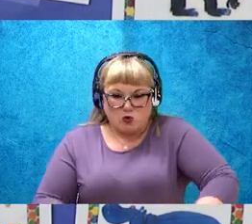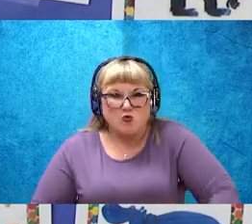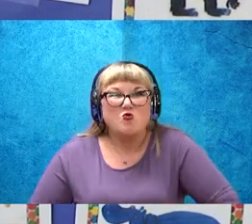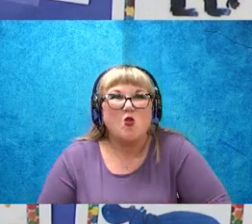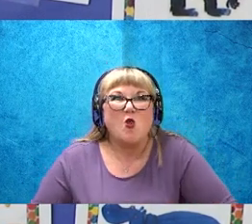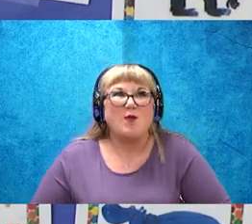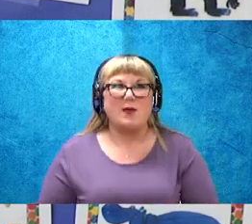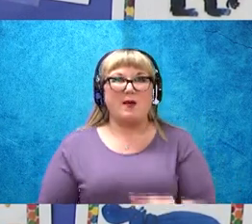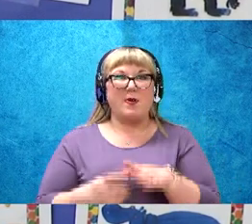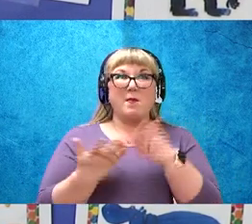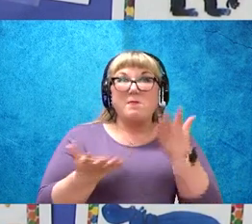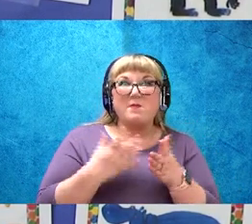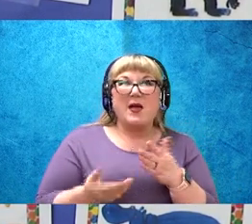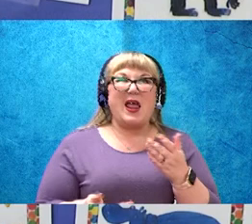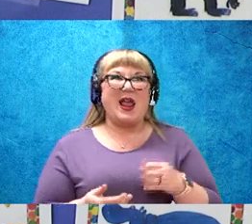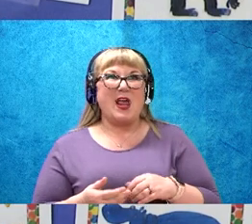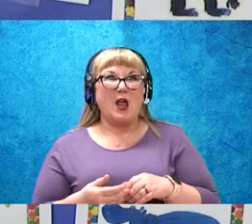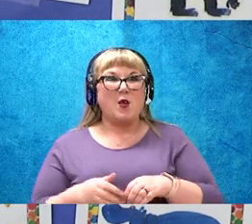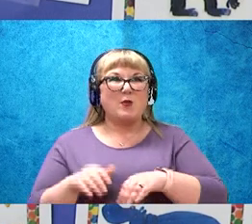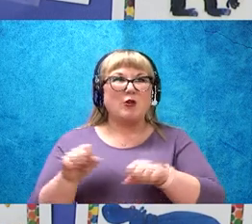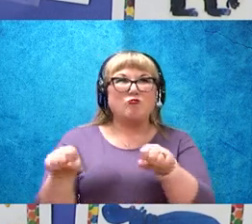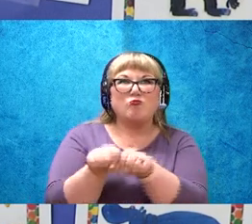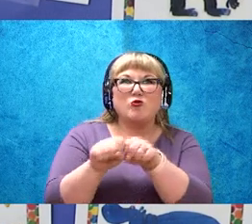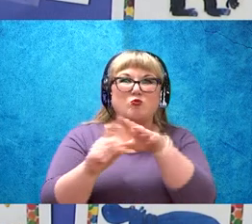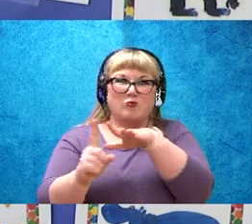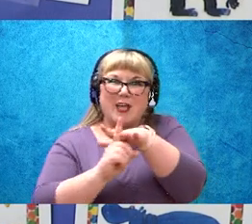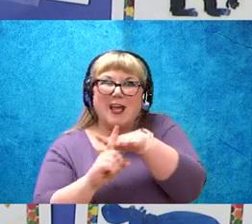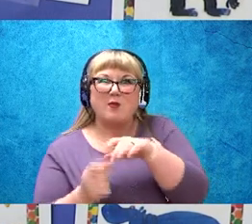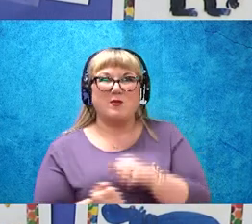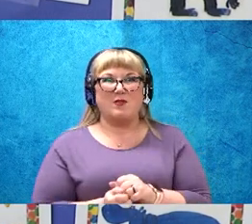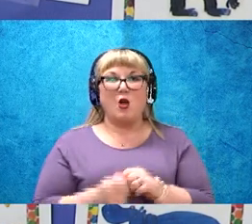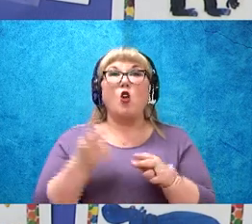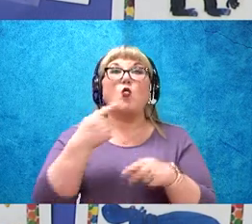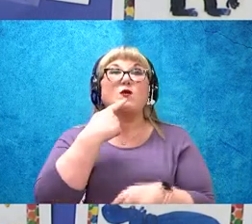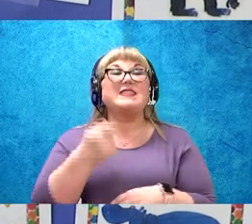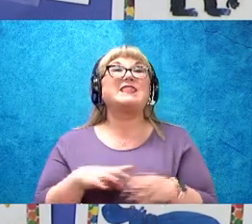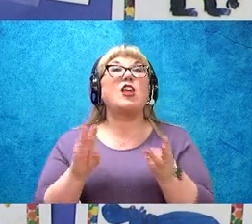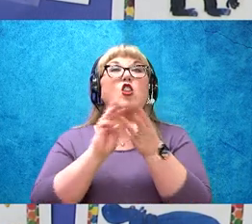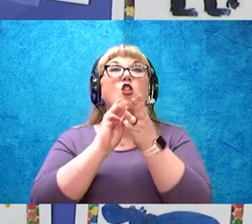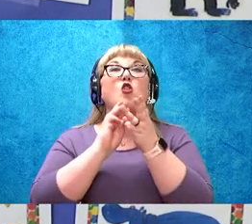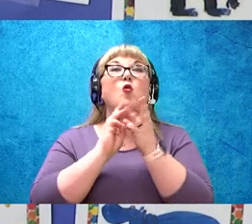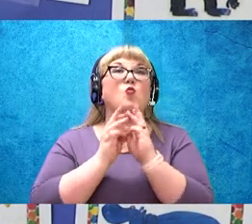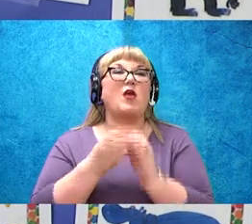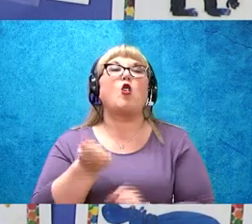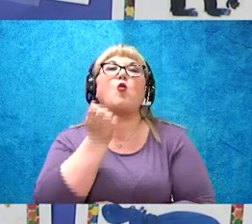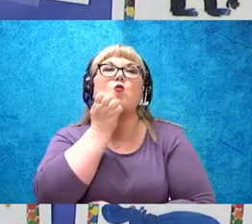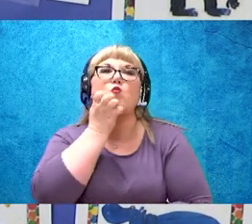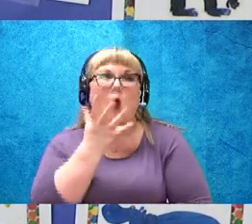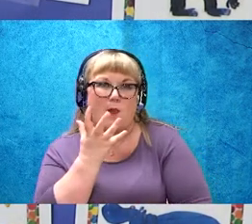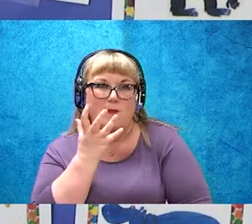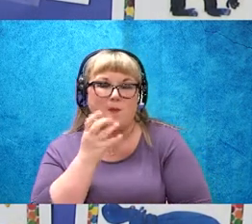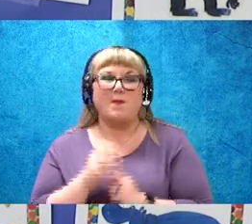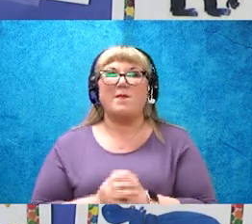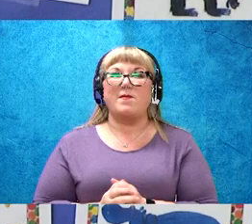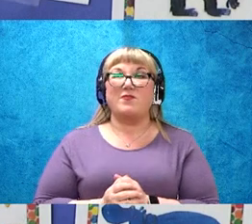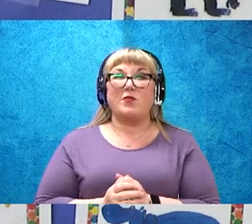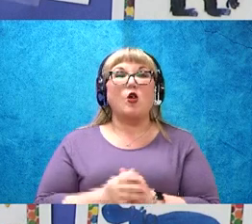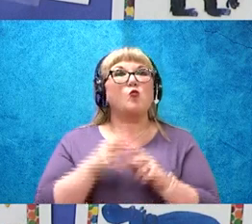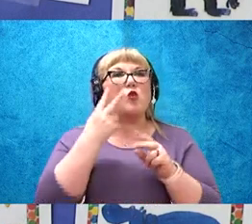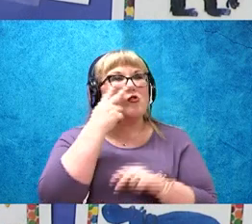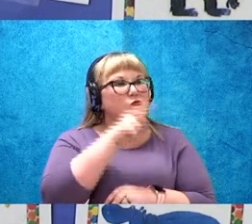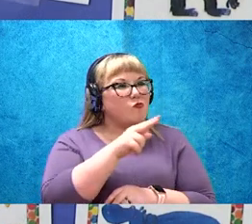sandals. And we say the weather is warm. So let's take a look at those seasons again